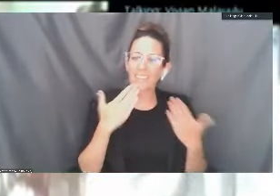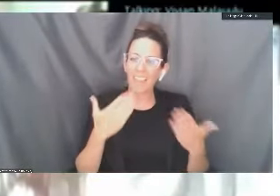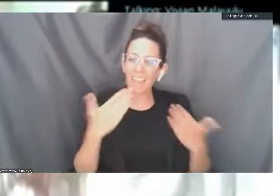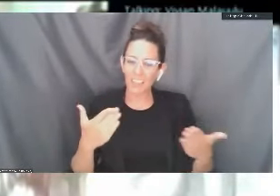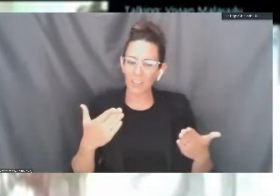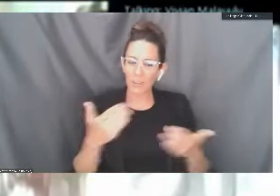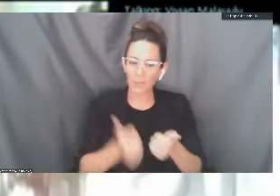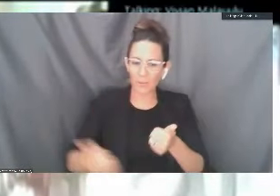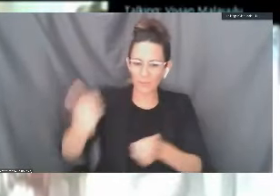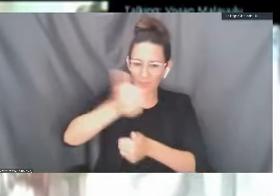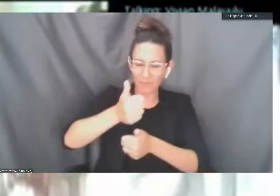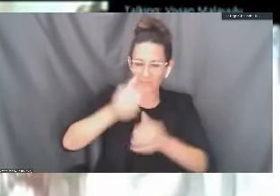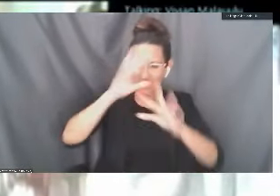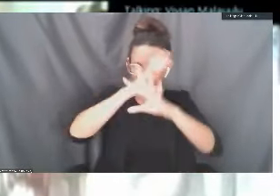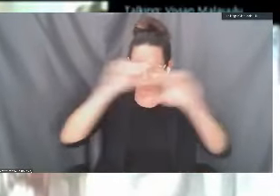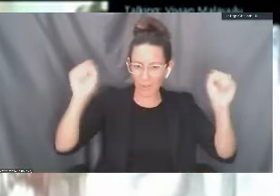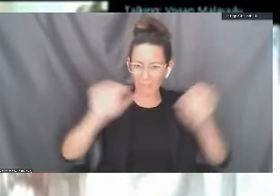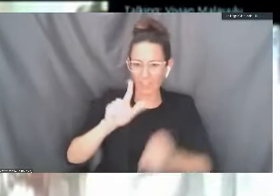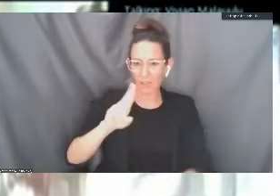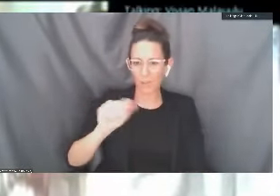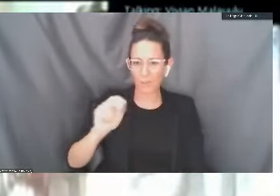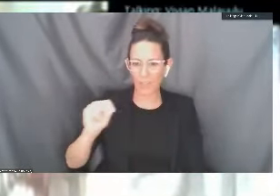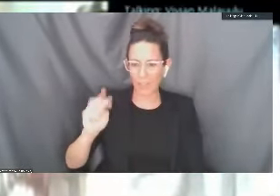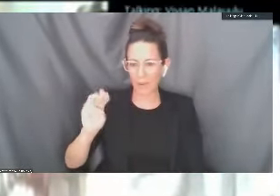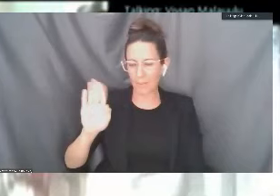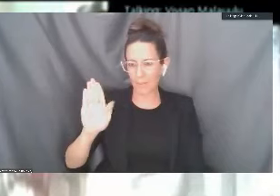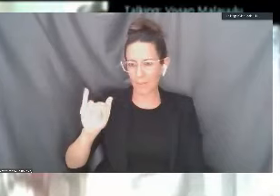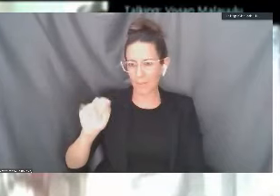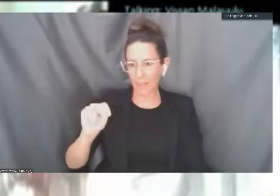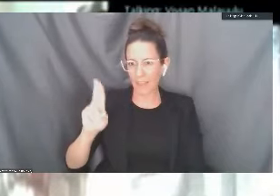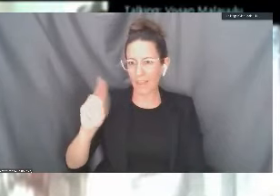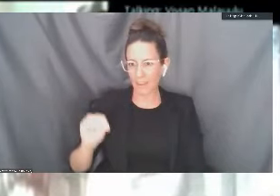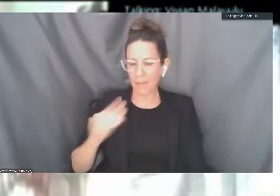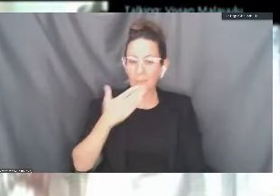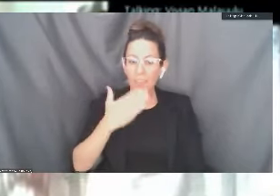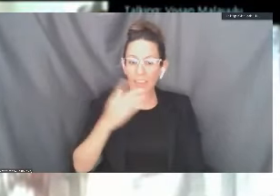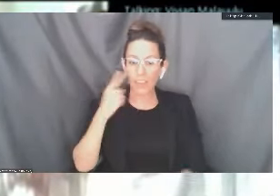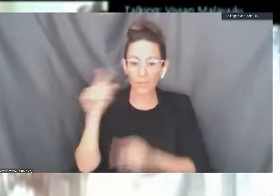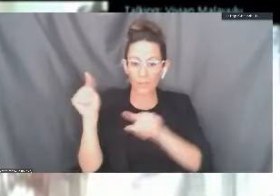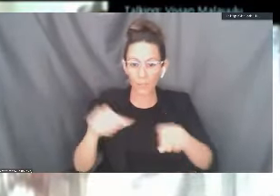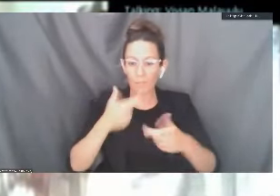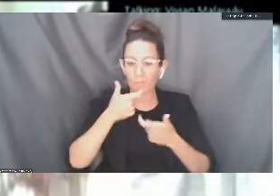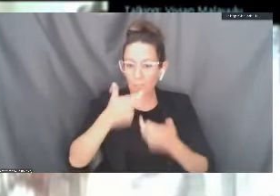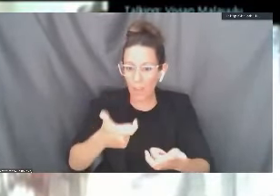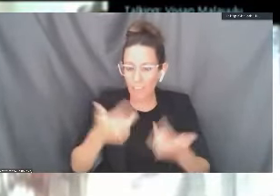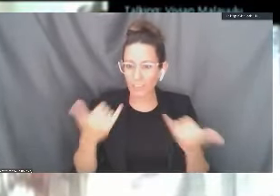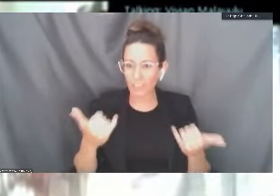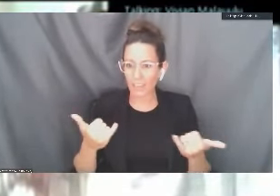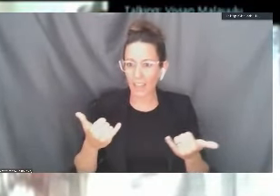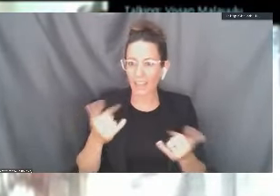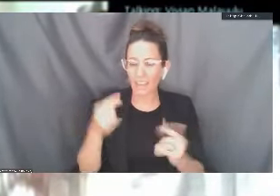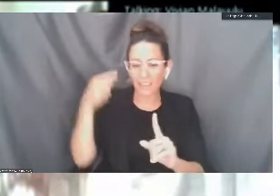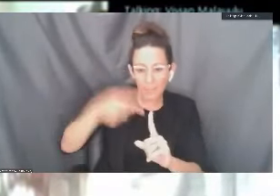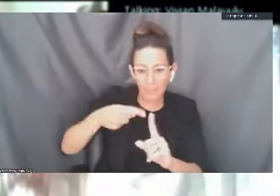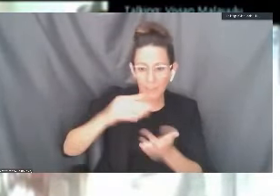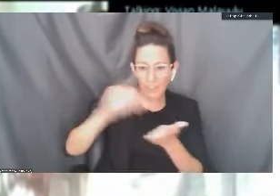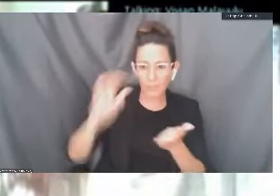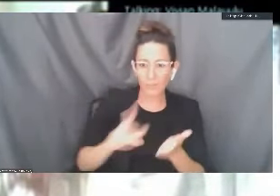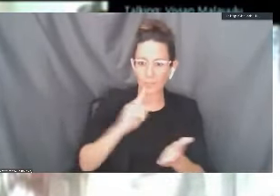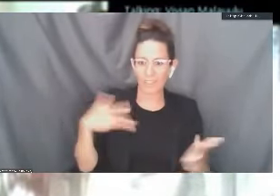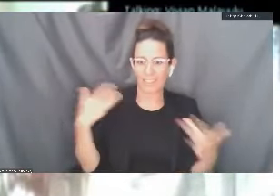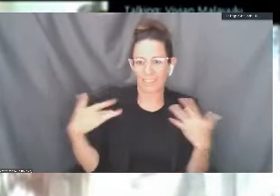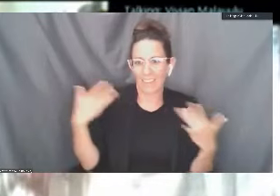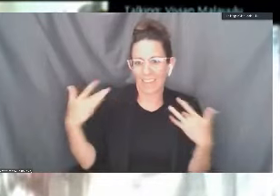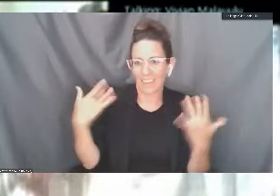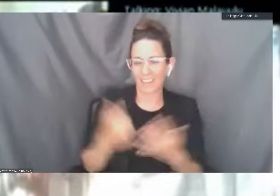President Luanne Bynum. Thank you for everyone tuning in at home, especially our students. We're so excited